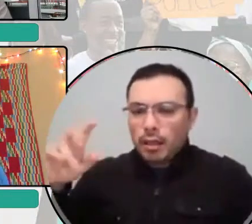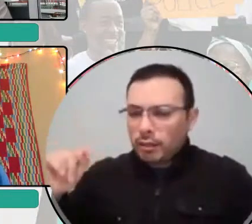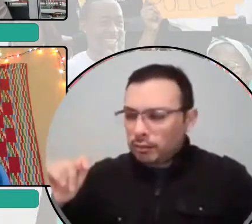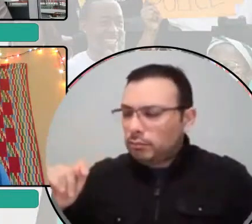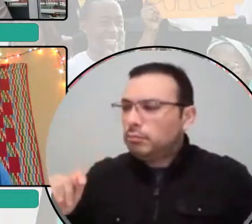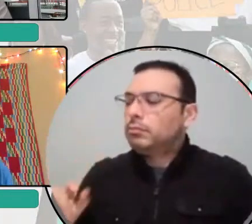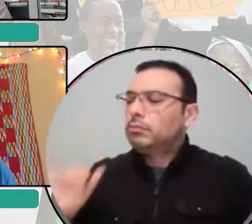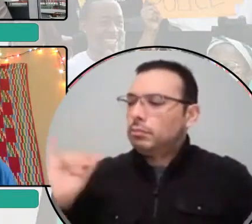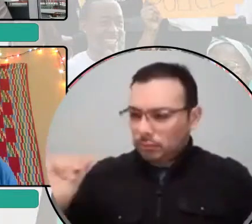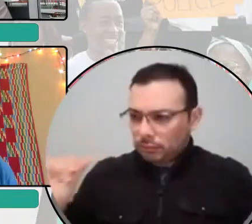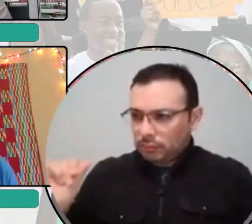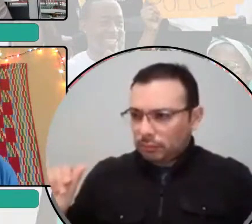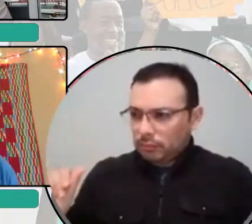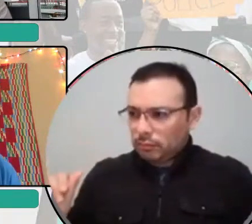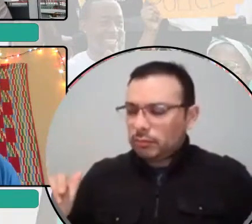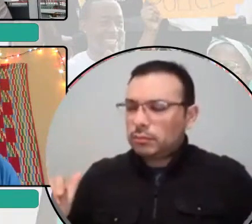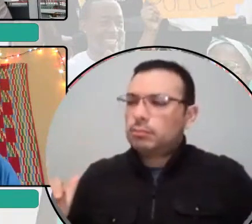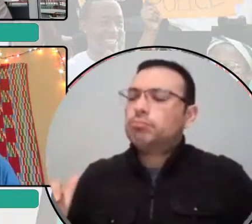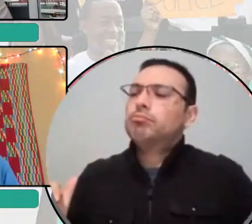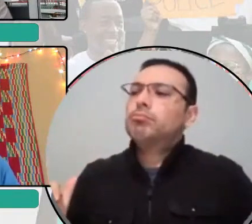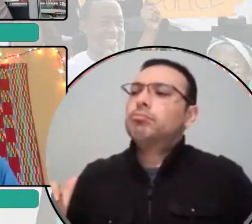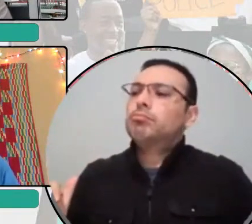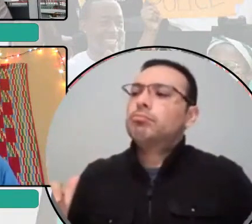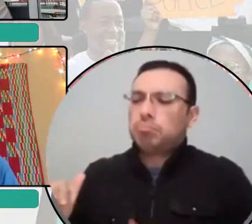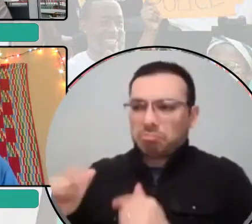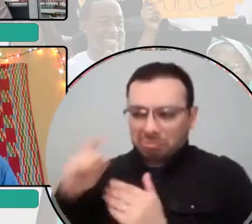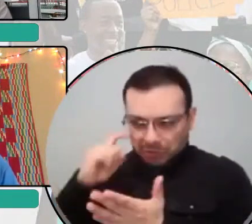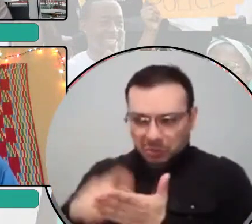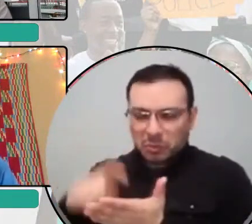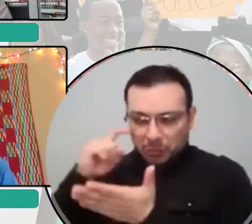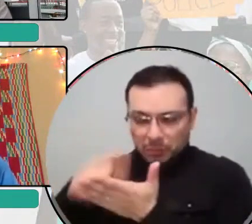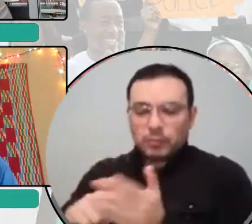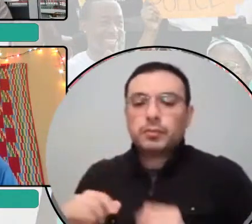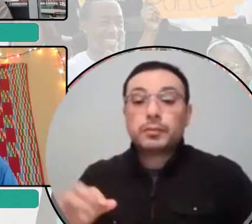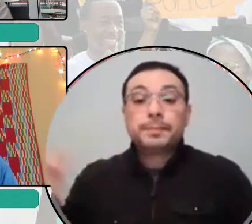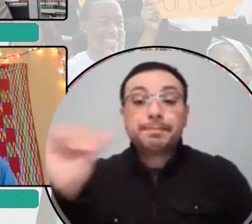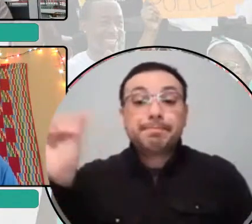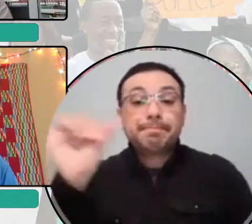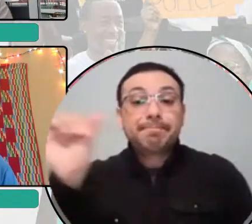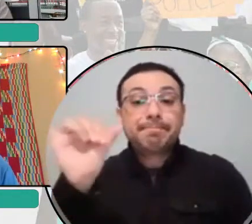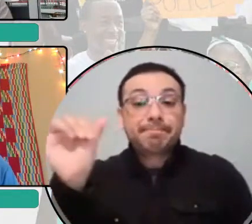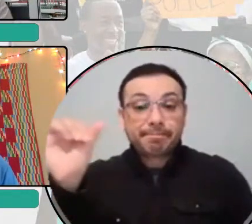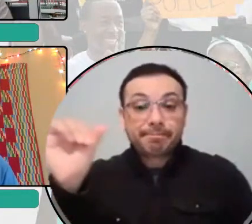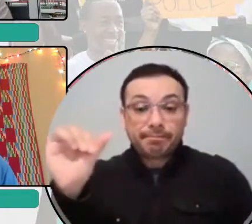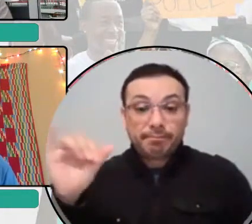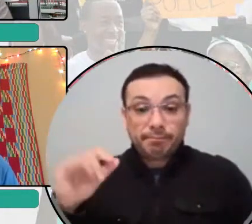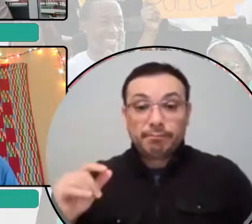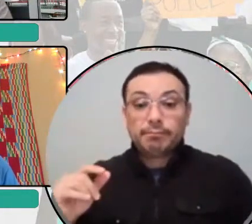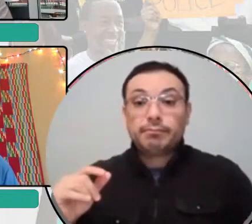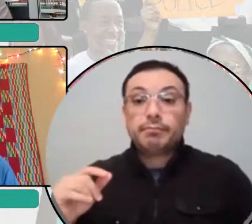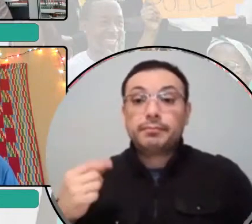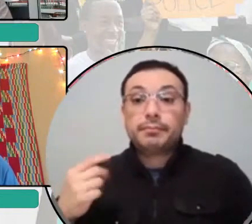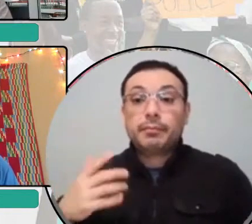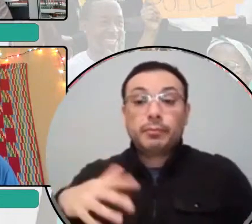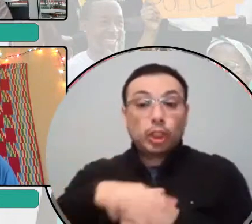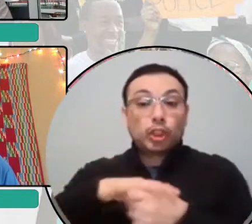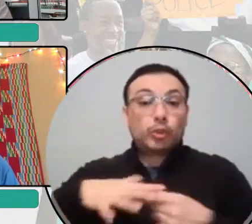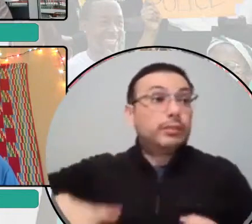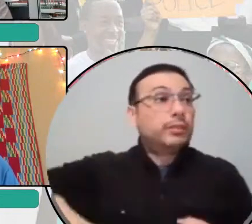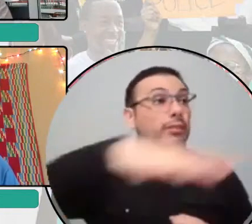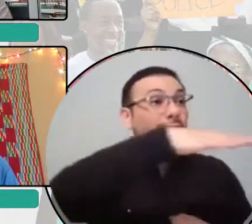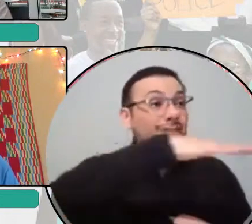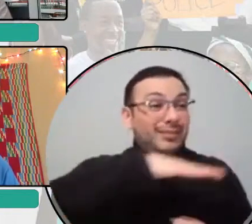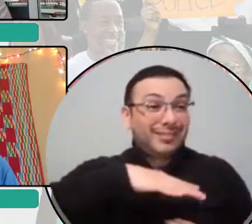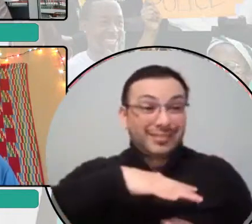as people. Um, and it really misses the fact that, you know, our country commits